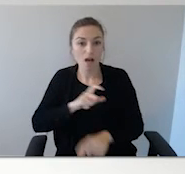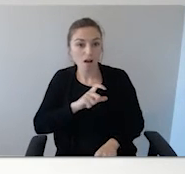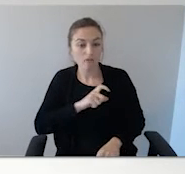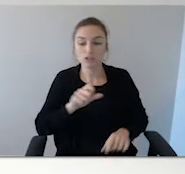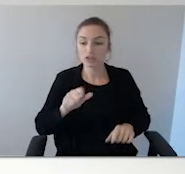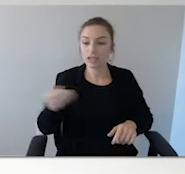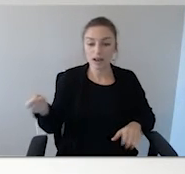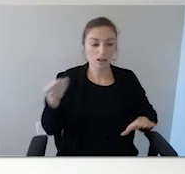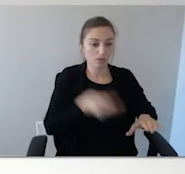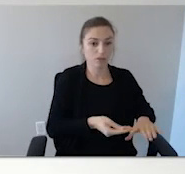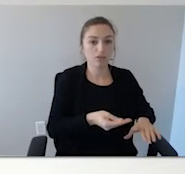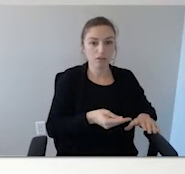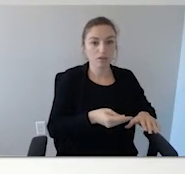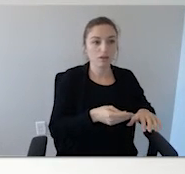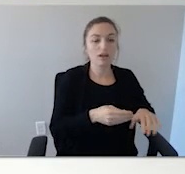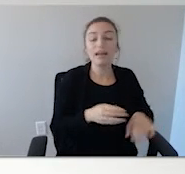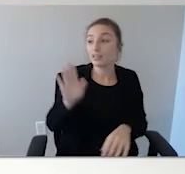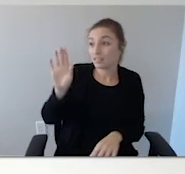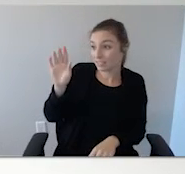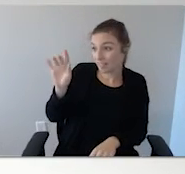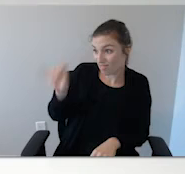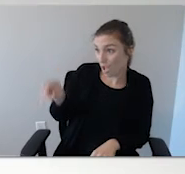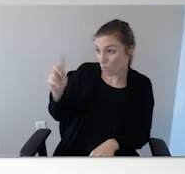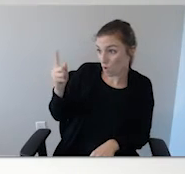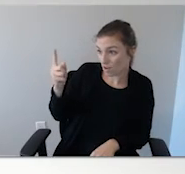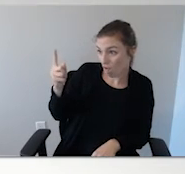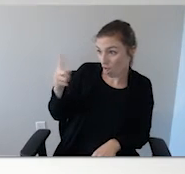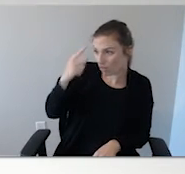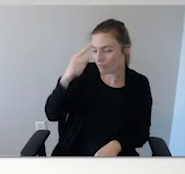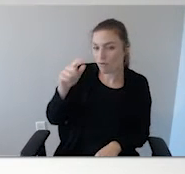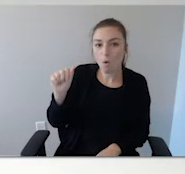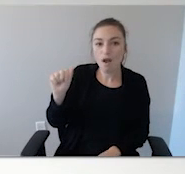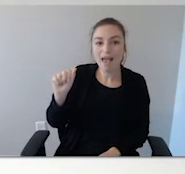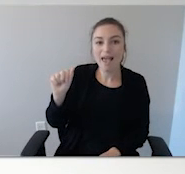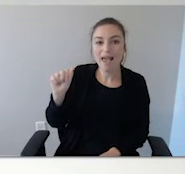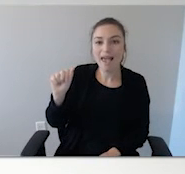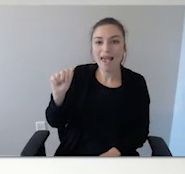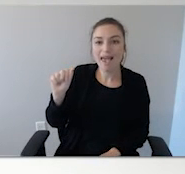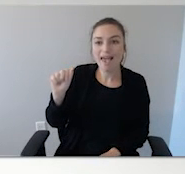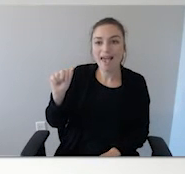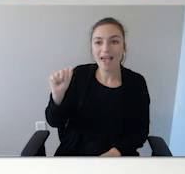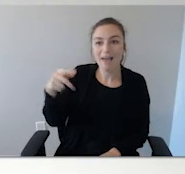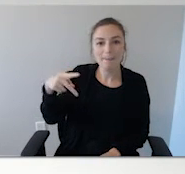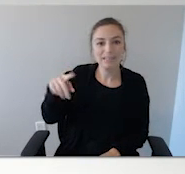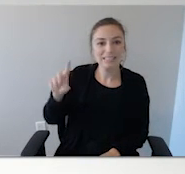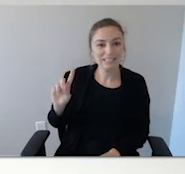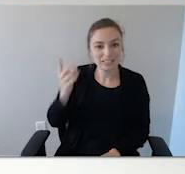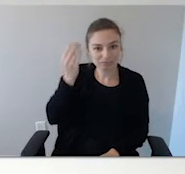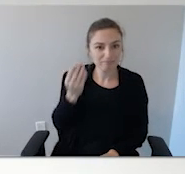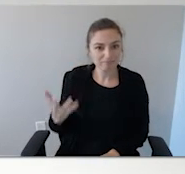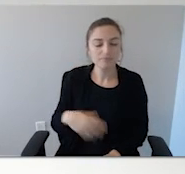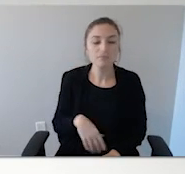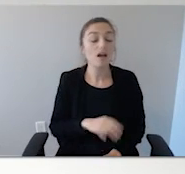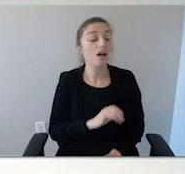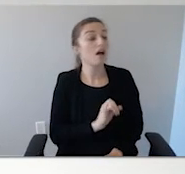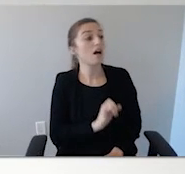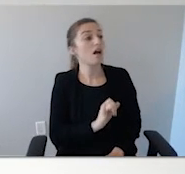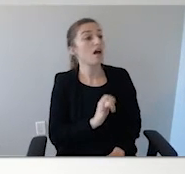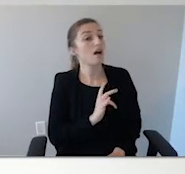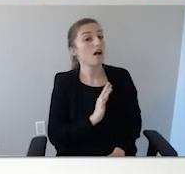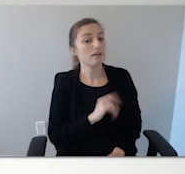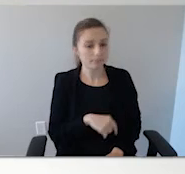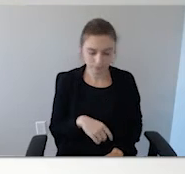The dollar goes to APD, by the way. I didn't know that. Yes. So, when they have the ID